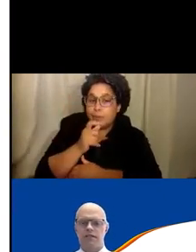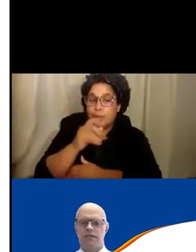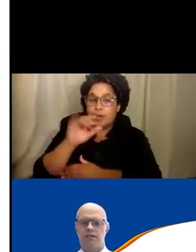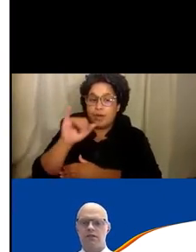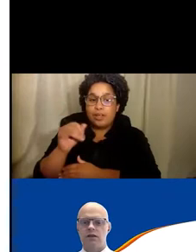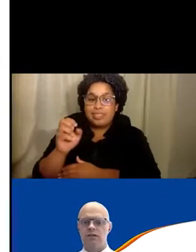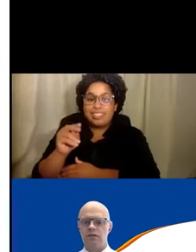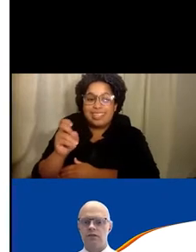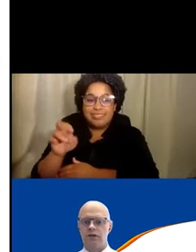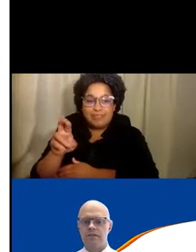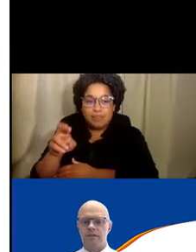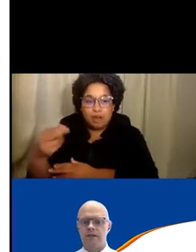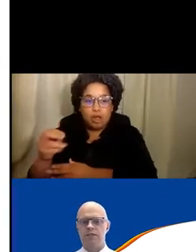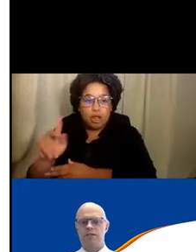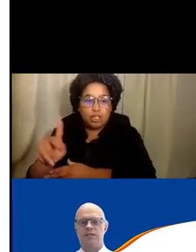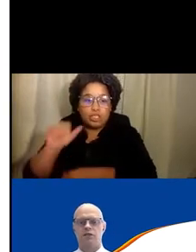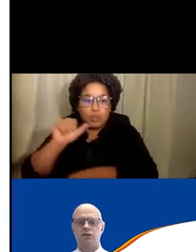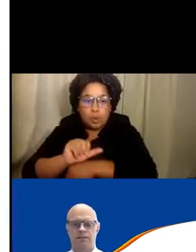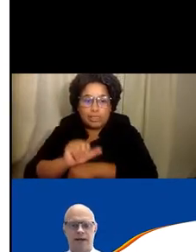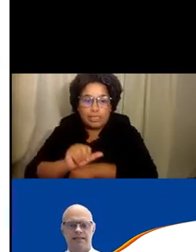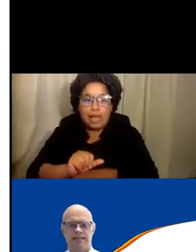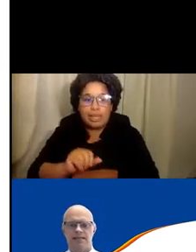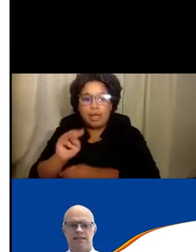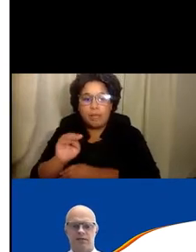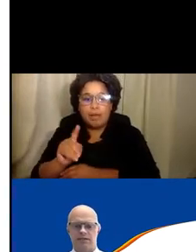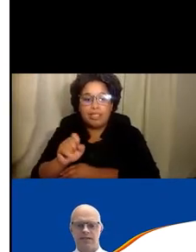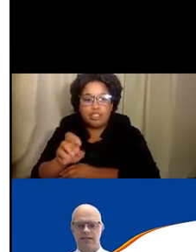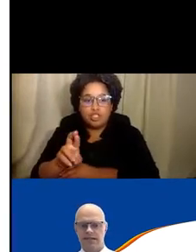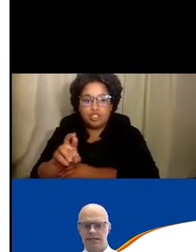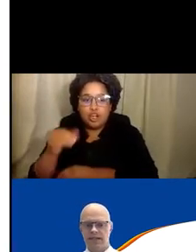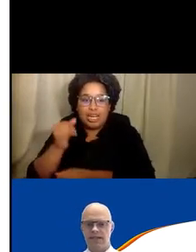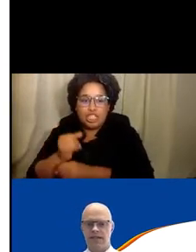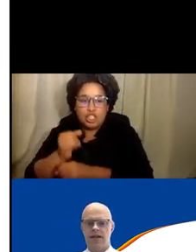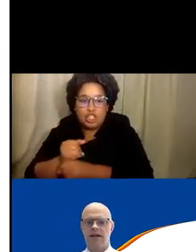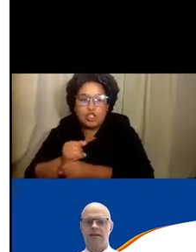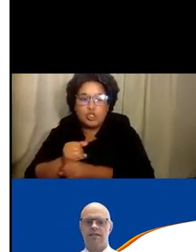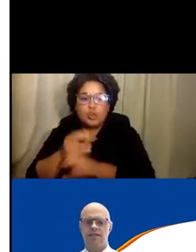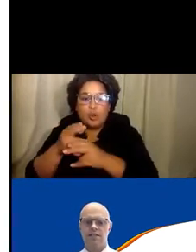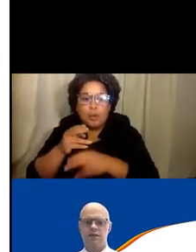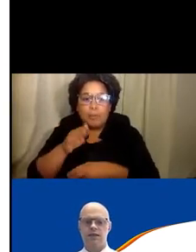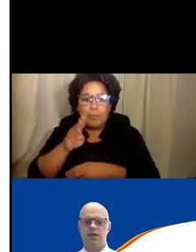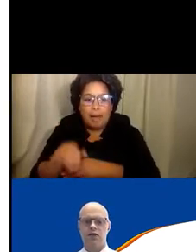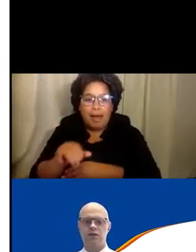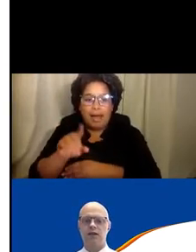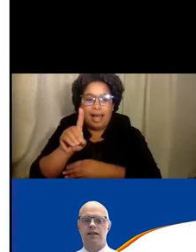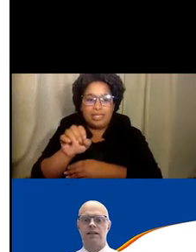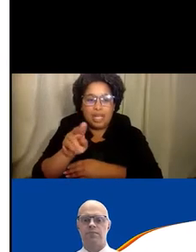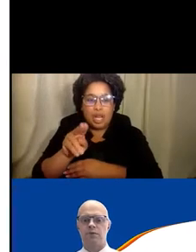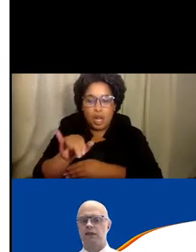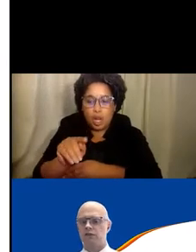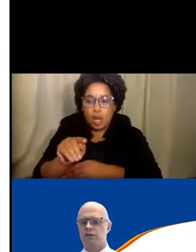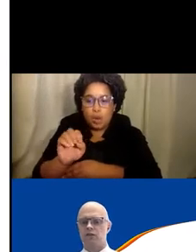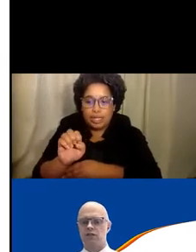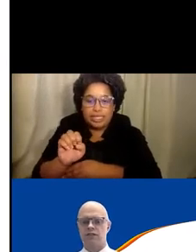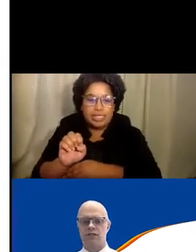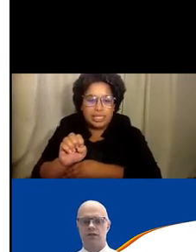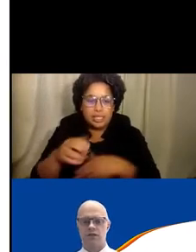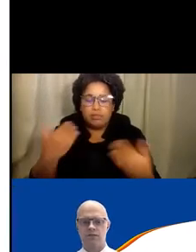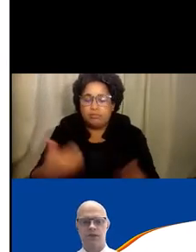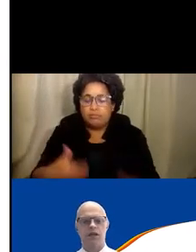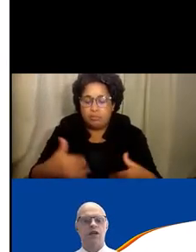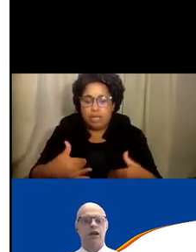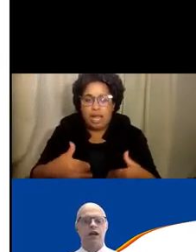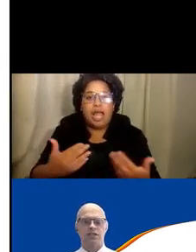Monitor Institute of Deloitte, which is a social impact and consultancy think tank that sits within a globally recognized professional services